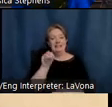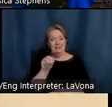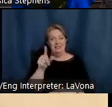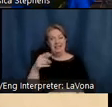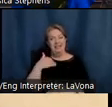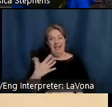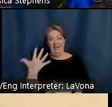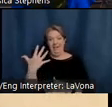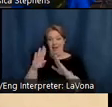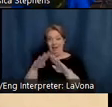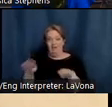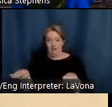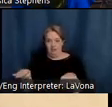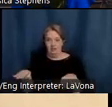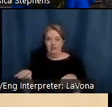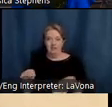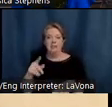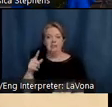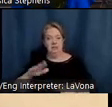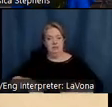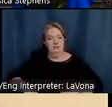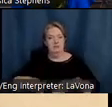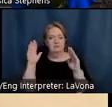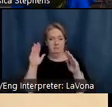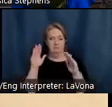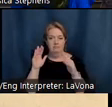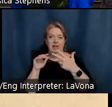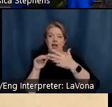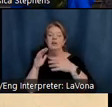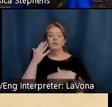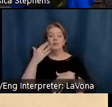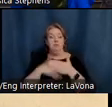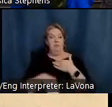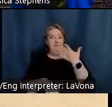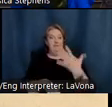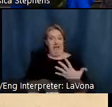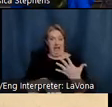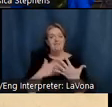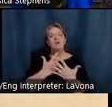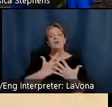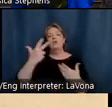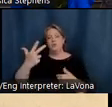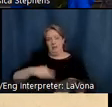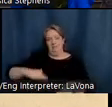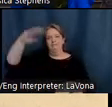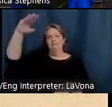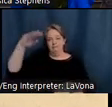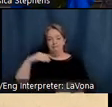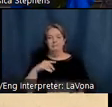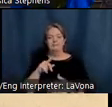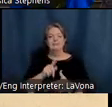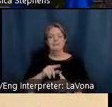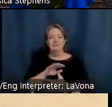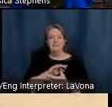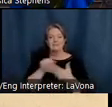which lived into adulthood. Rembrandt, you might guess where he got that name, Steele's favorite painter.